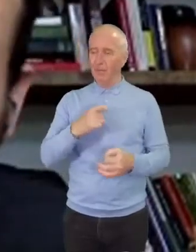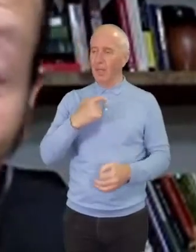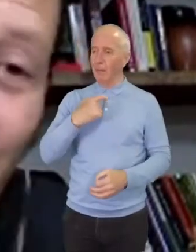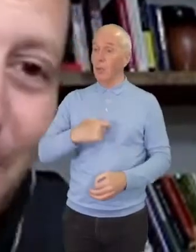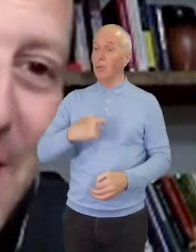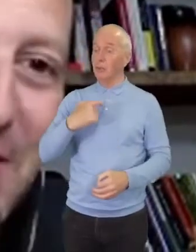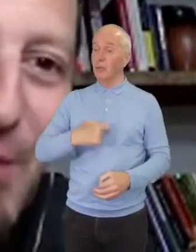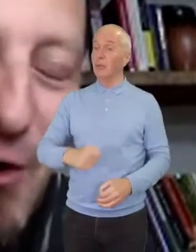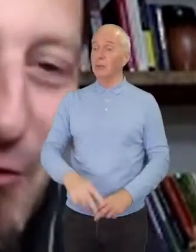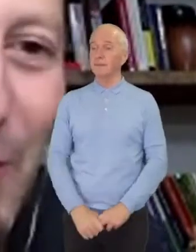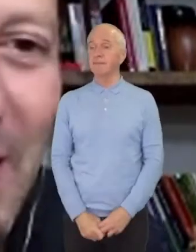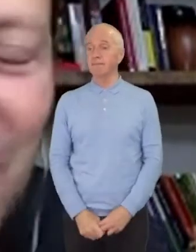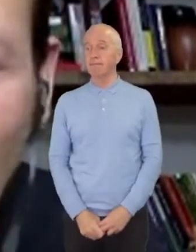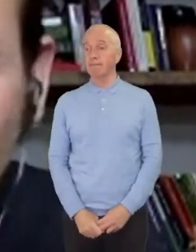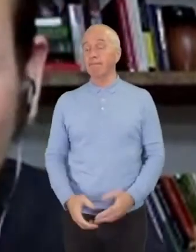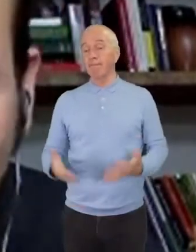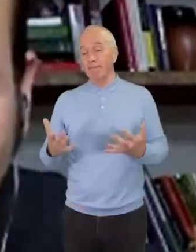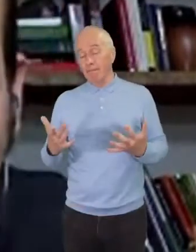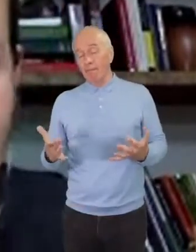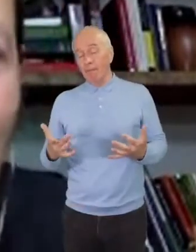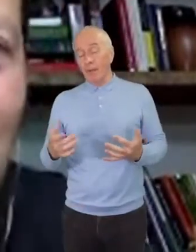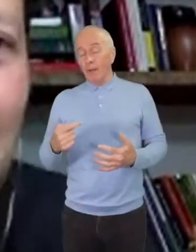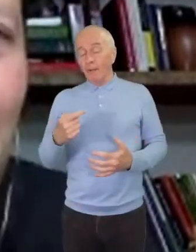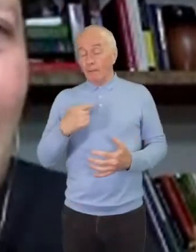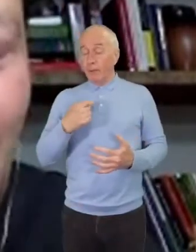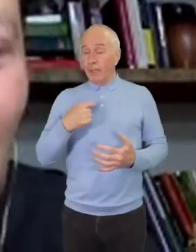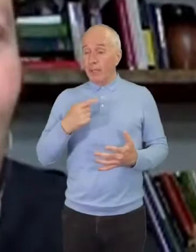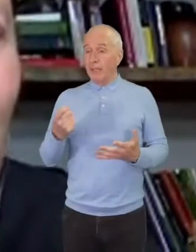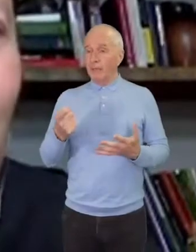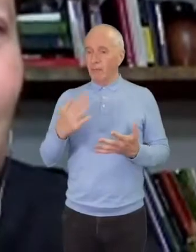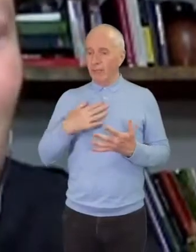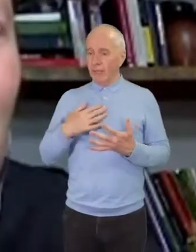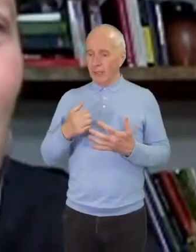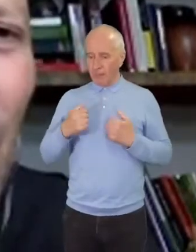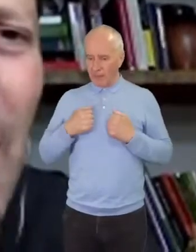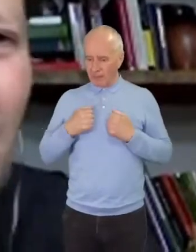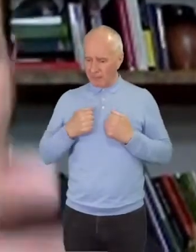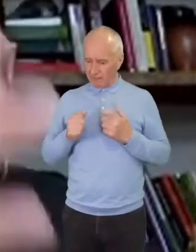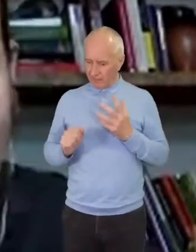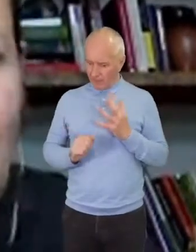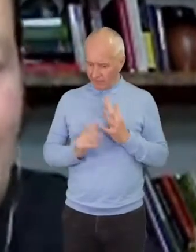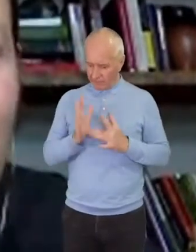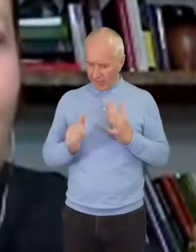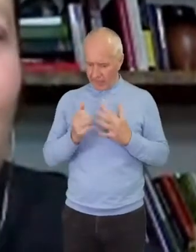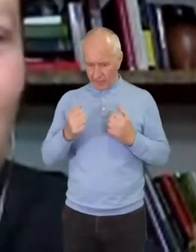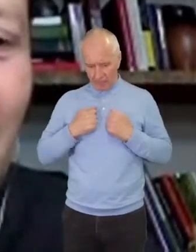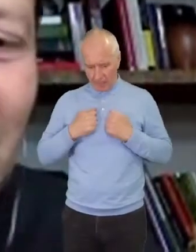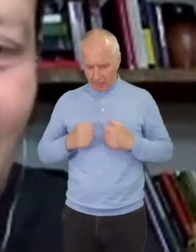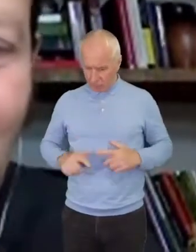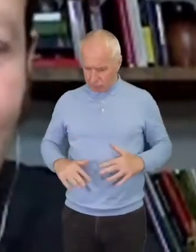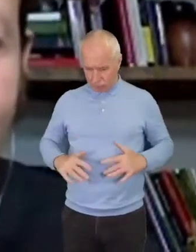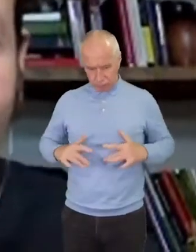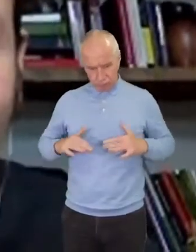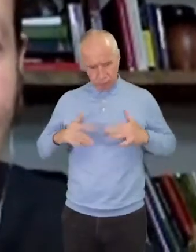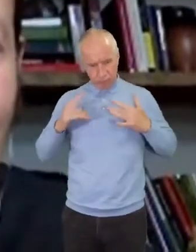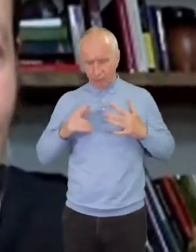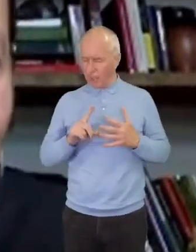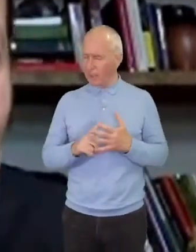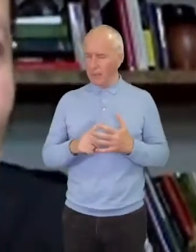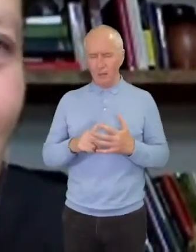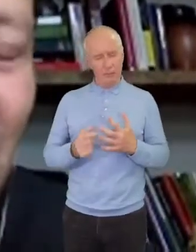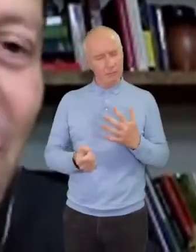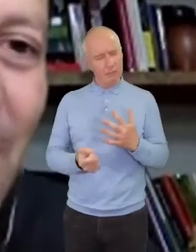I know for me, part of what has put the fire in my bones around the different issues of injustice